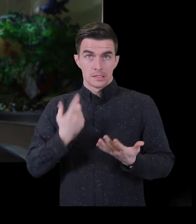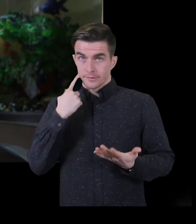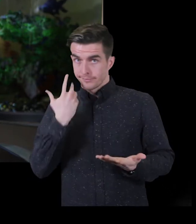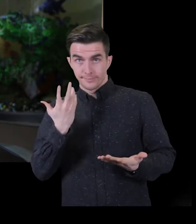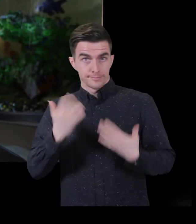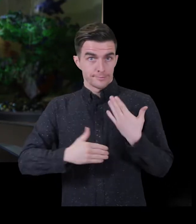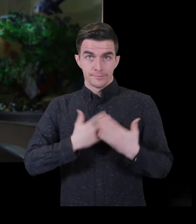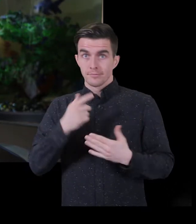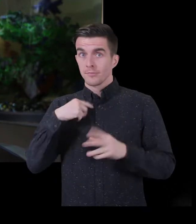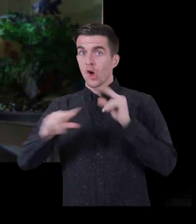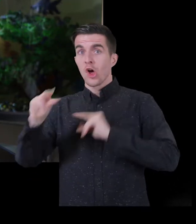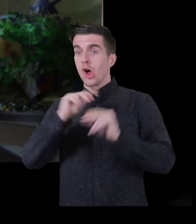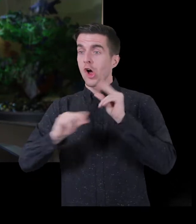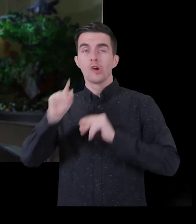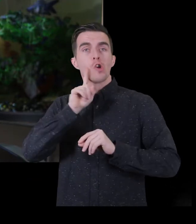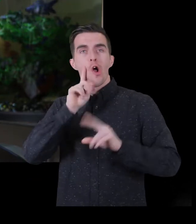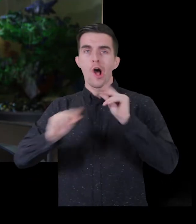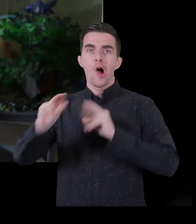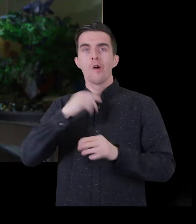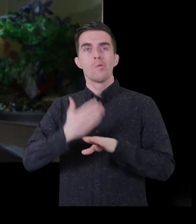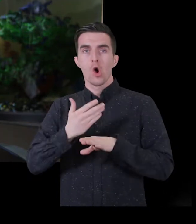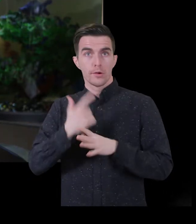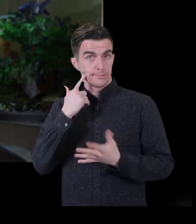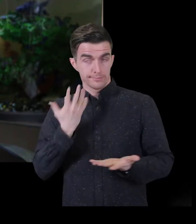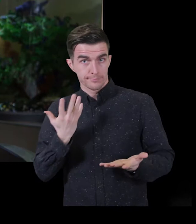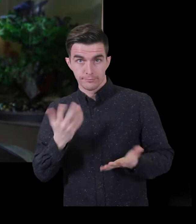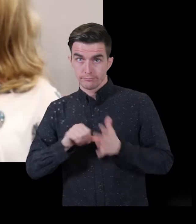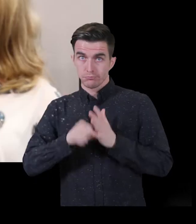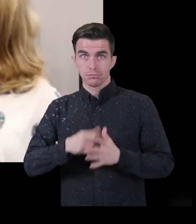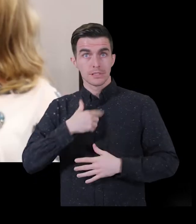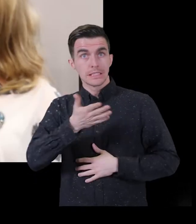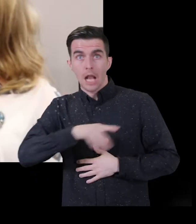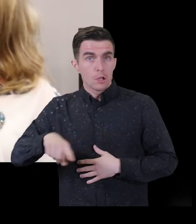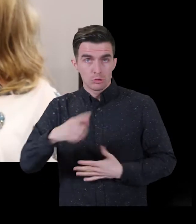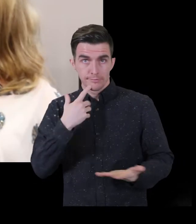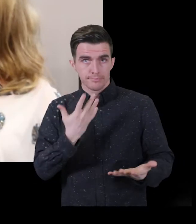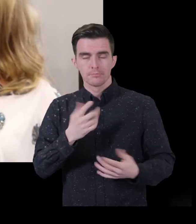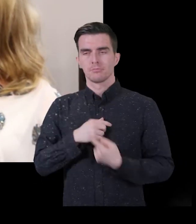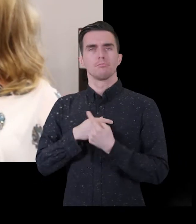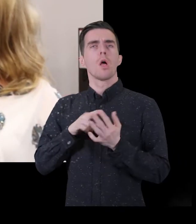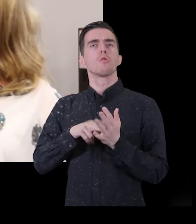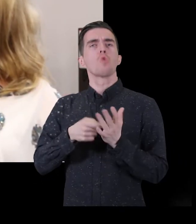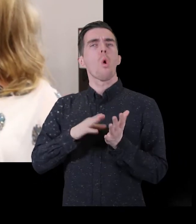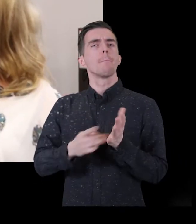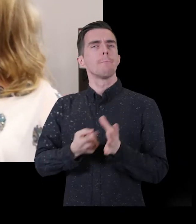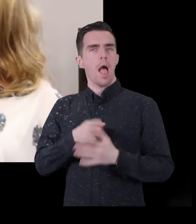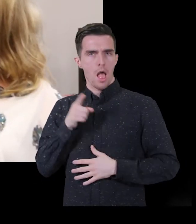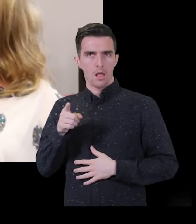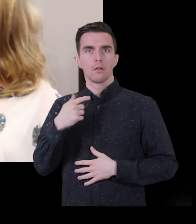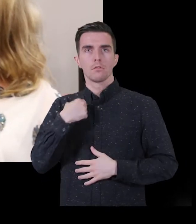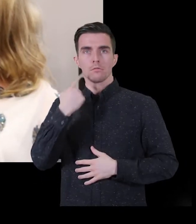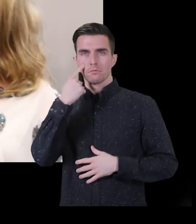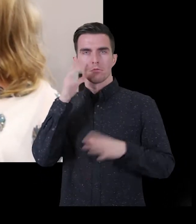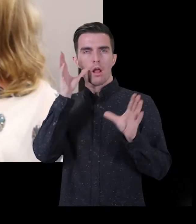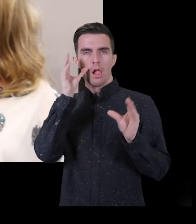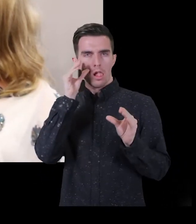other girls in the office. So it made life very difficult, and with children as well. When I first lost my sight, it was as a result of a car